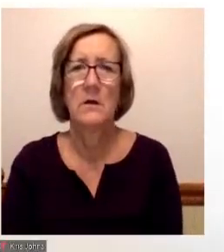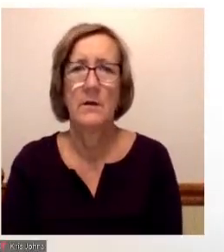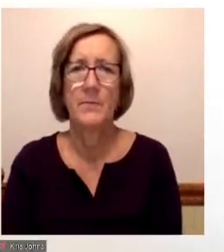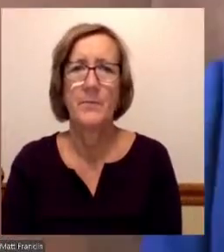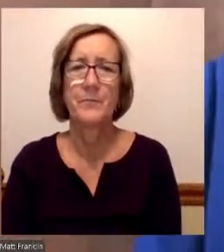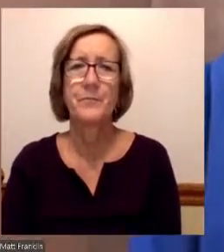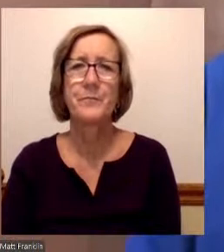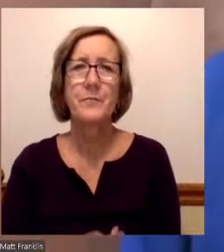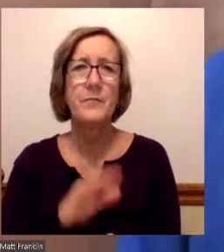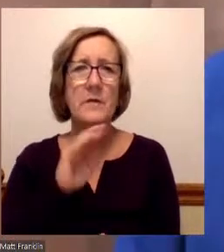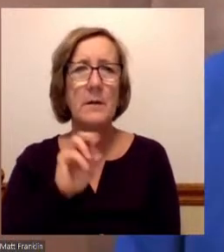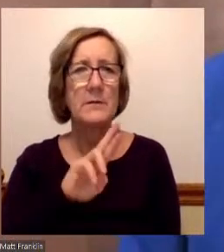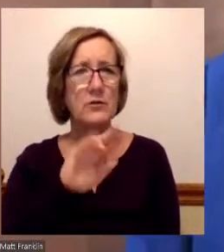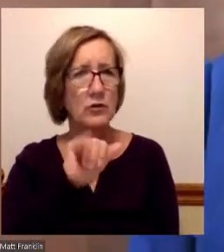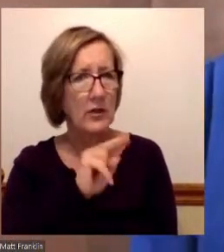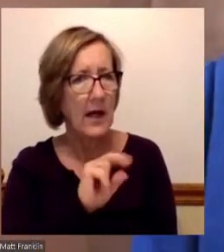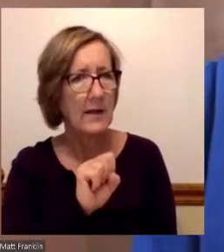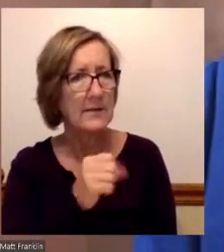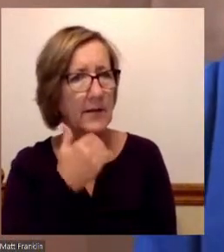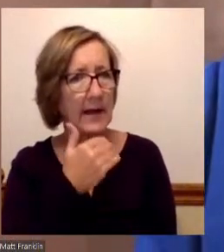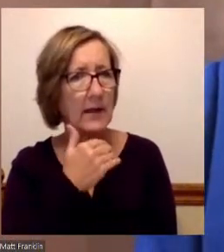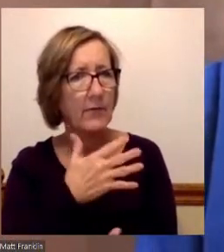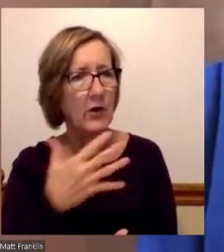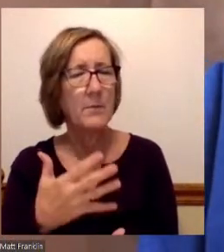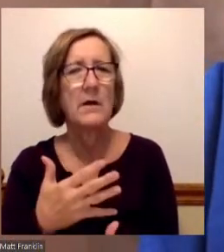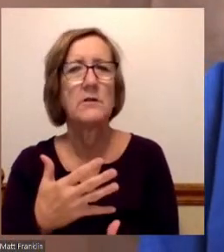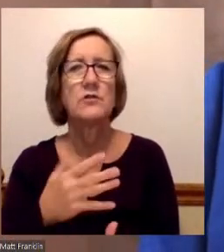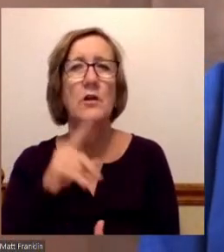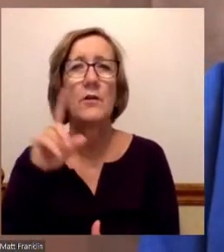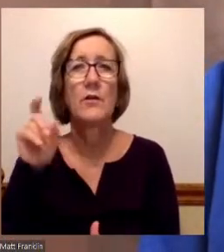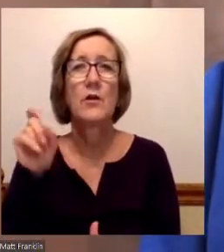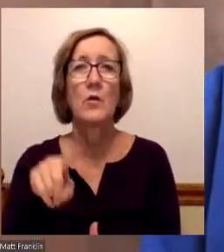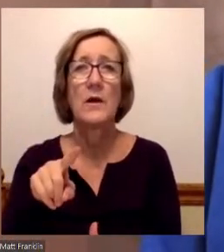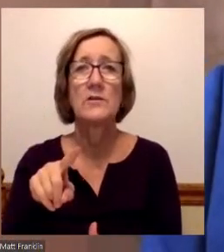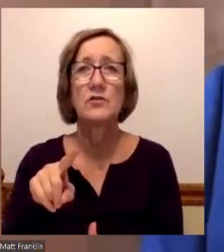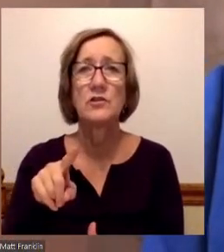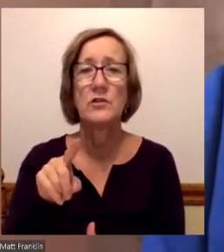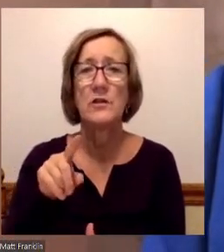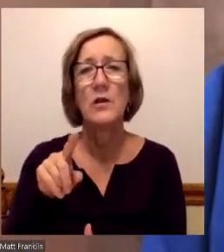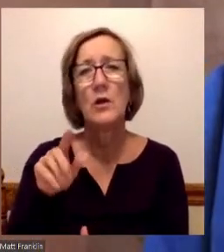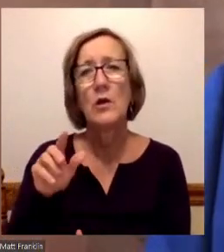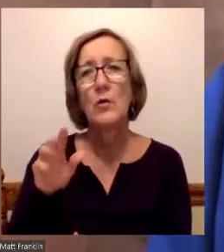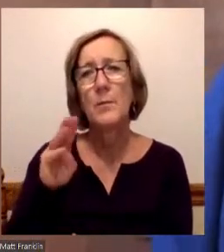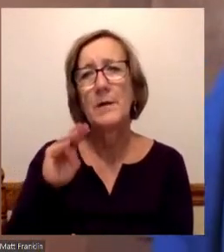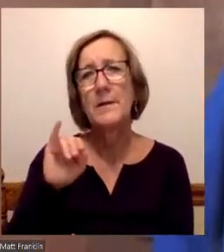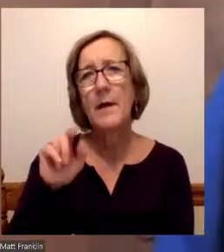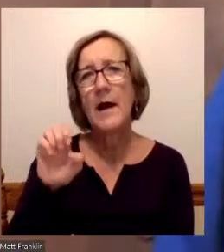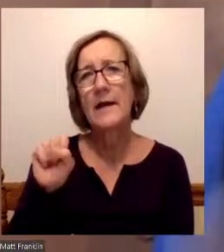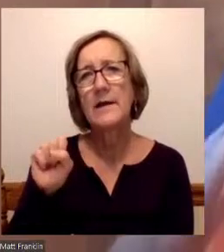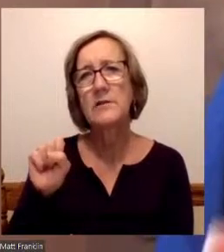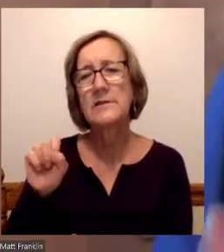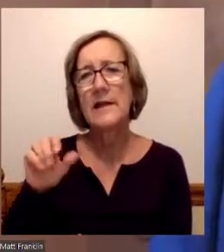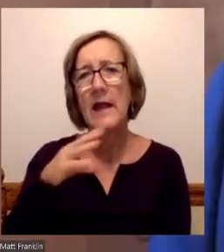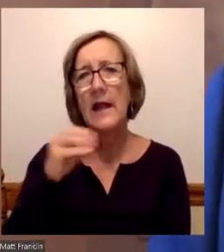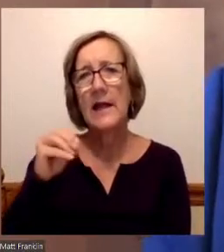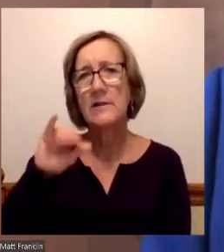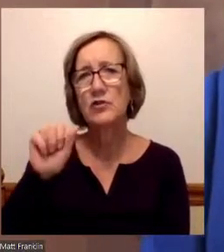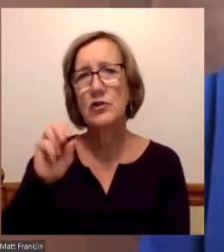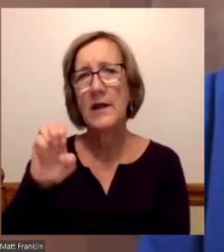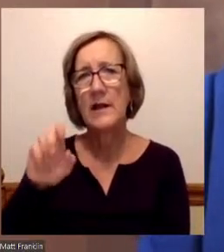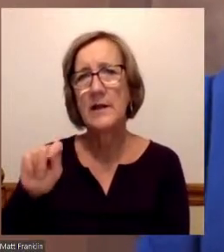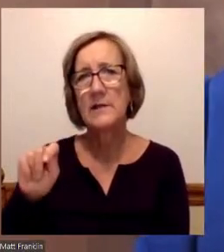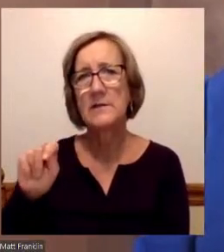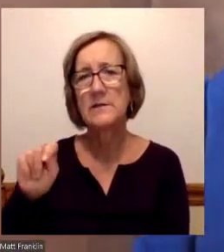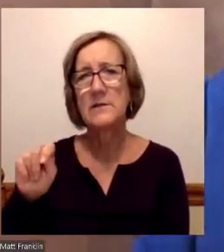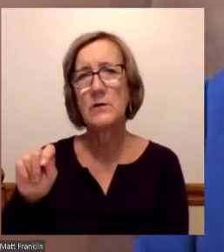Mr. Johns, thank you very much. And again, the question would have been posed to Michael Siktovich and also Janet Couch, however, they were invited, but they weren't